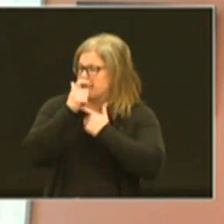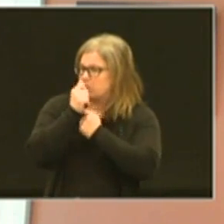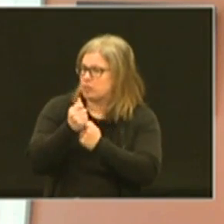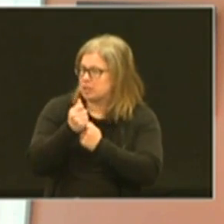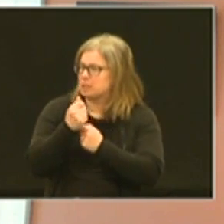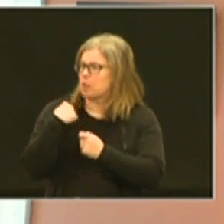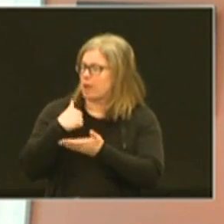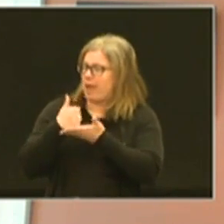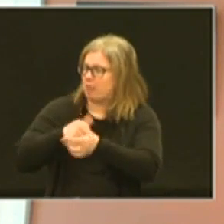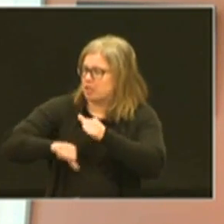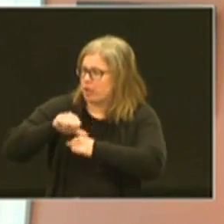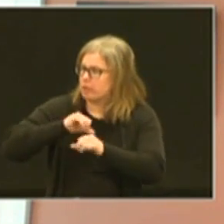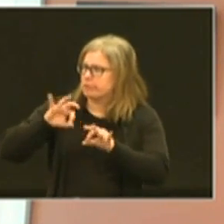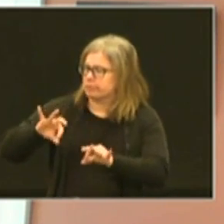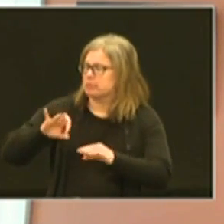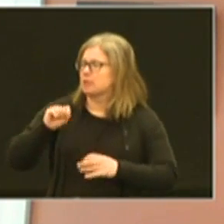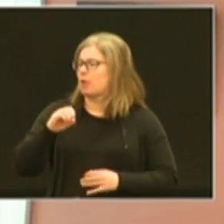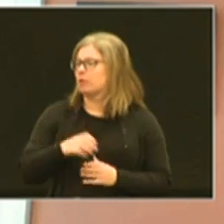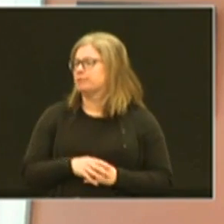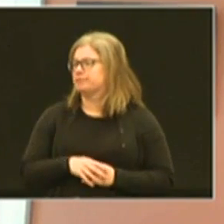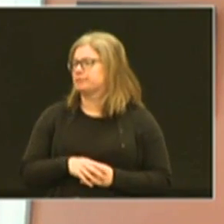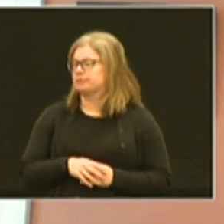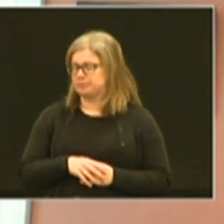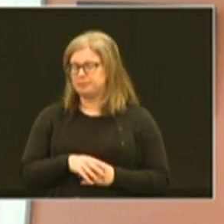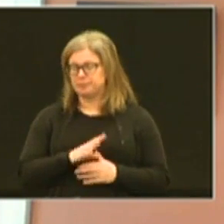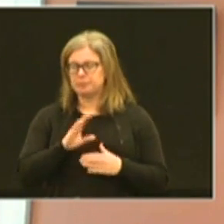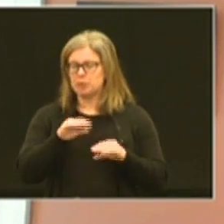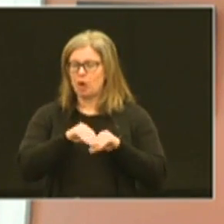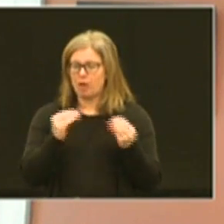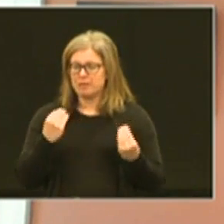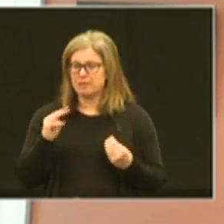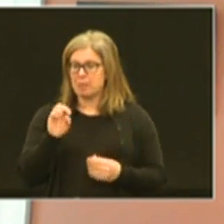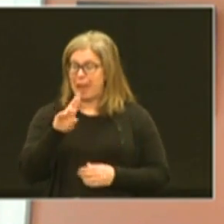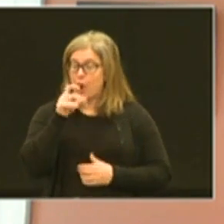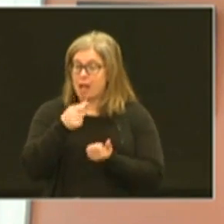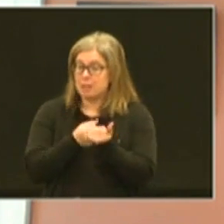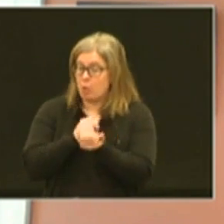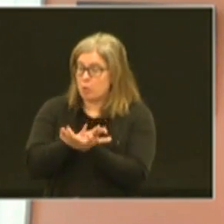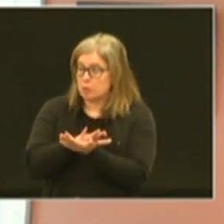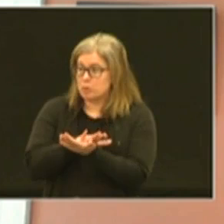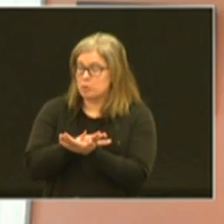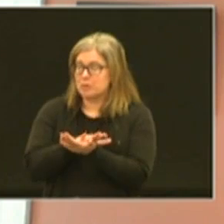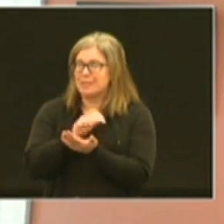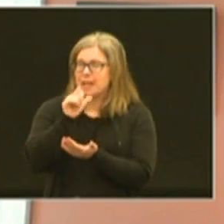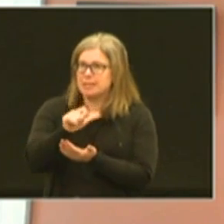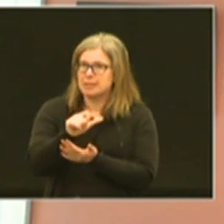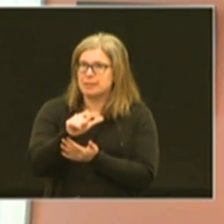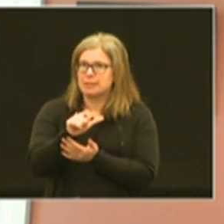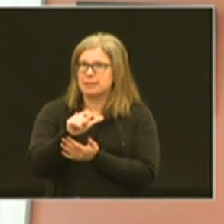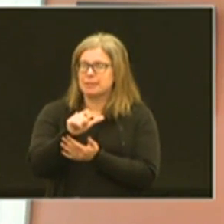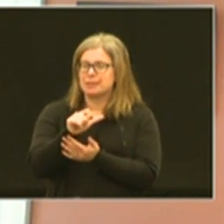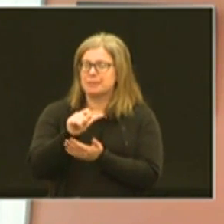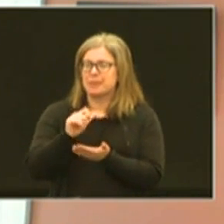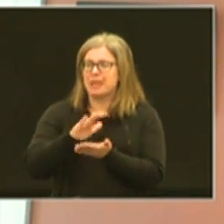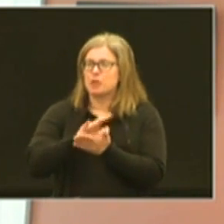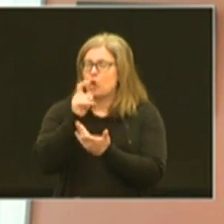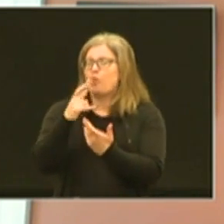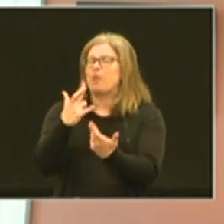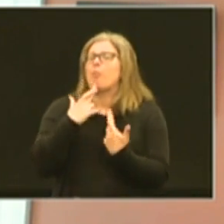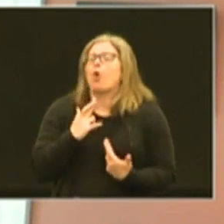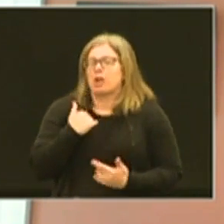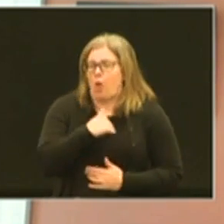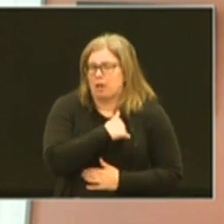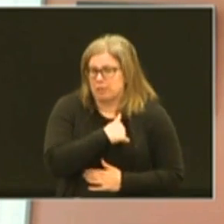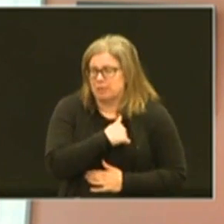where we can help each other so you know while certainly the office of the mayor doesn't support the school doesn't the schools don't report into